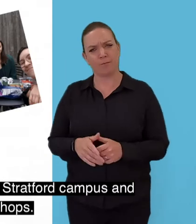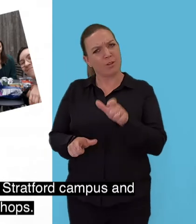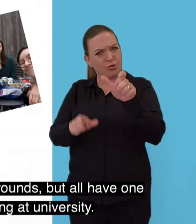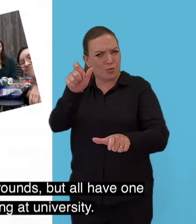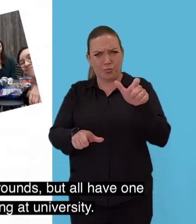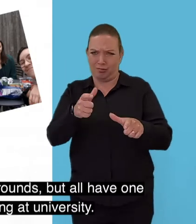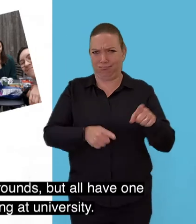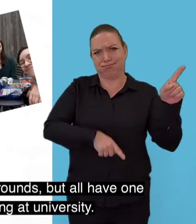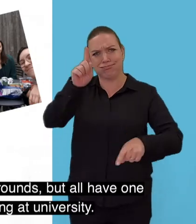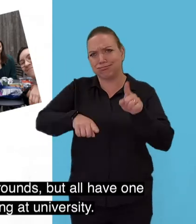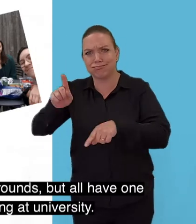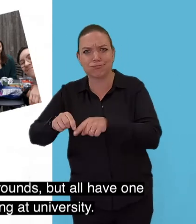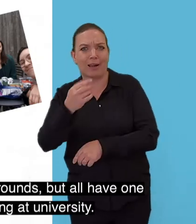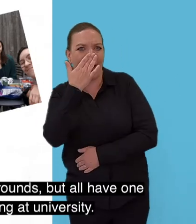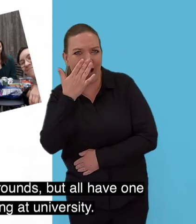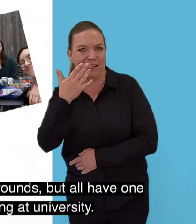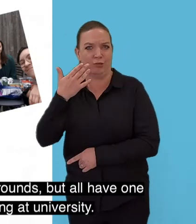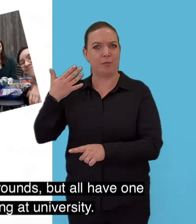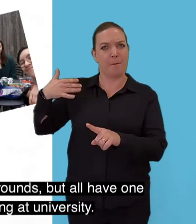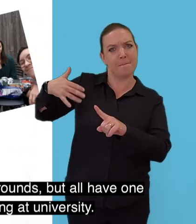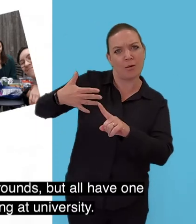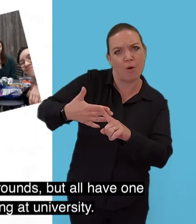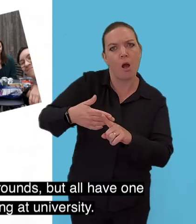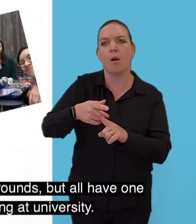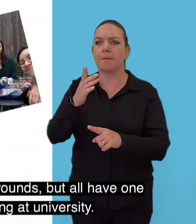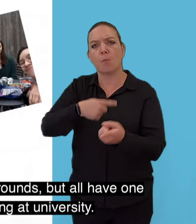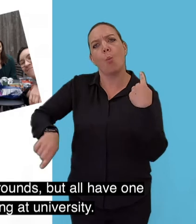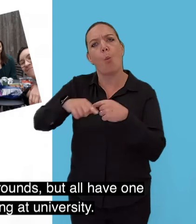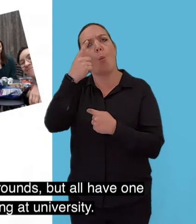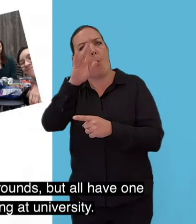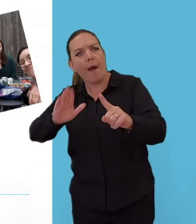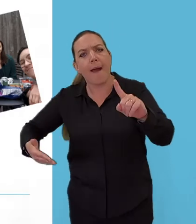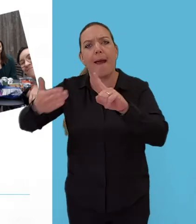but all have one thing in common, they're interested in studying at university.